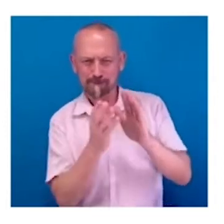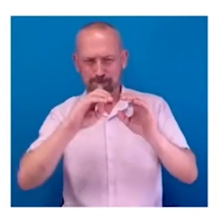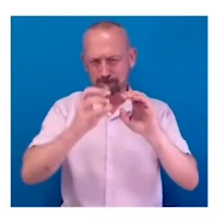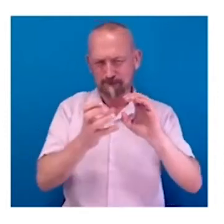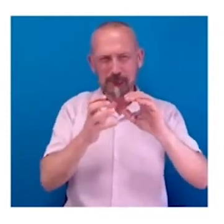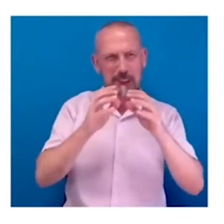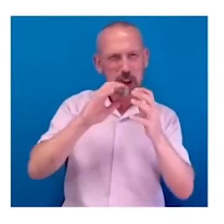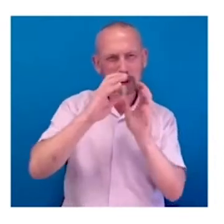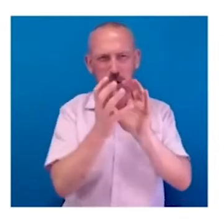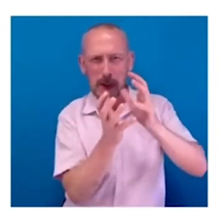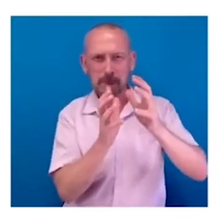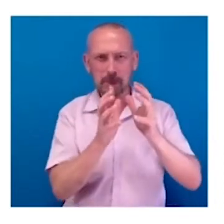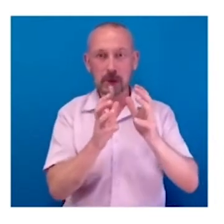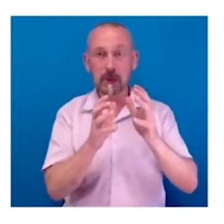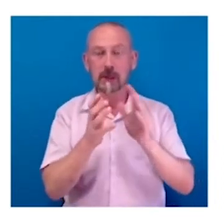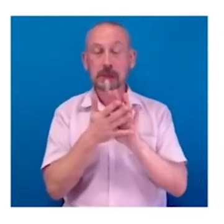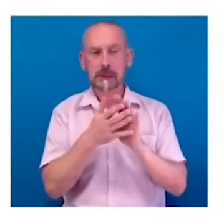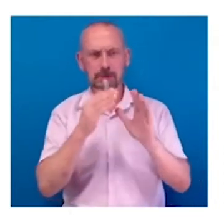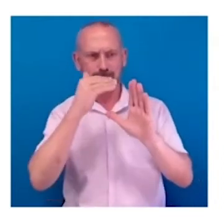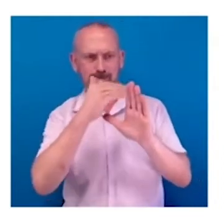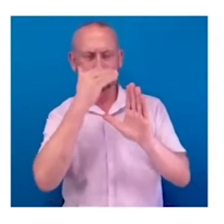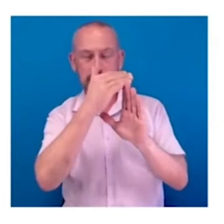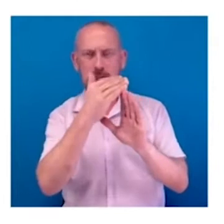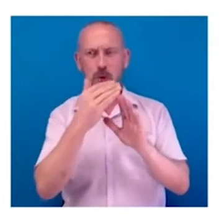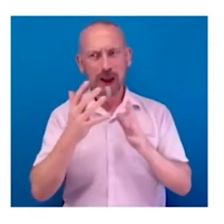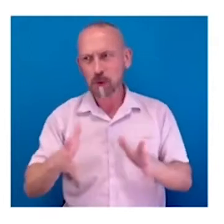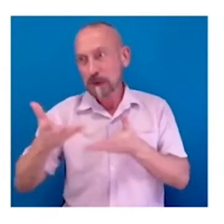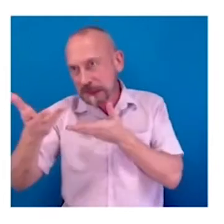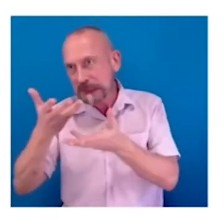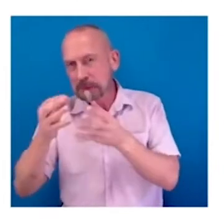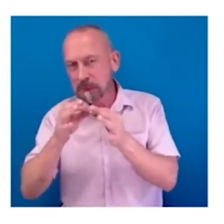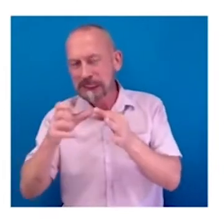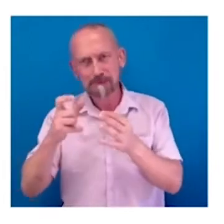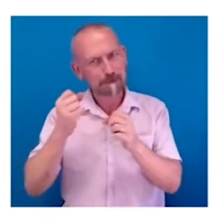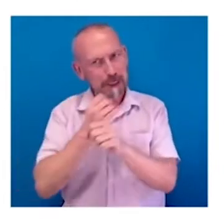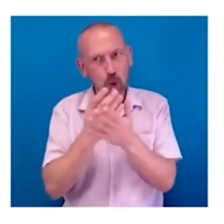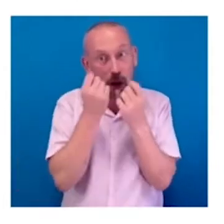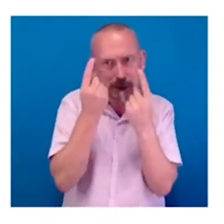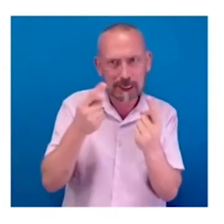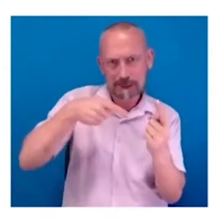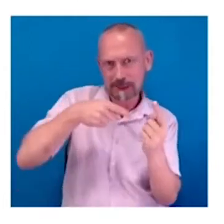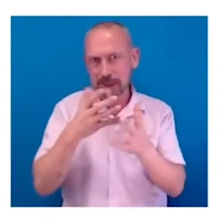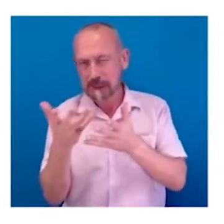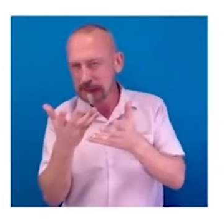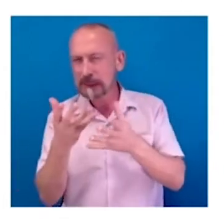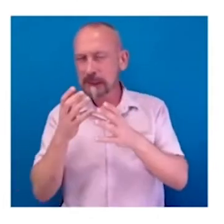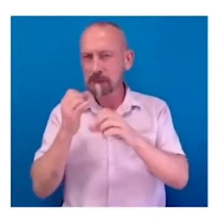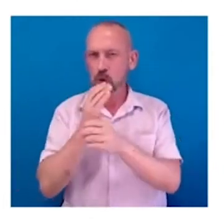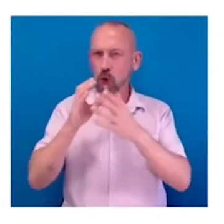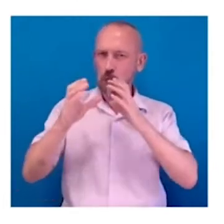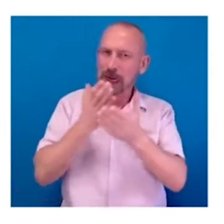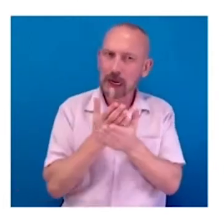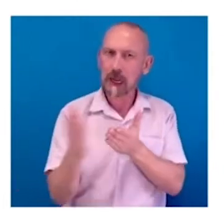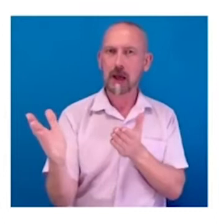what we were talking about. And this whole process of of these workshops also allowed us to start